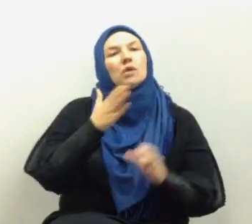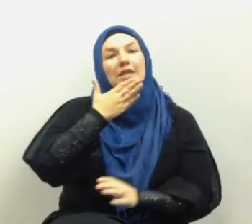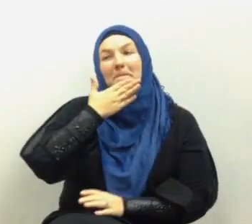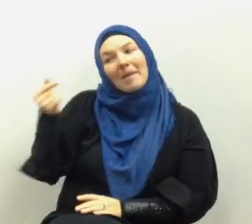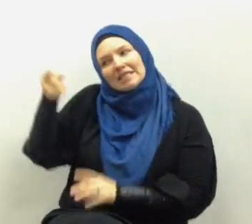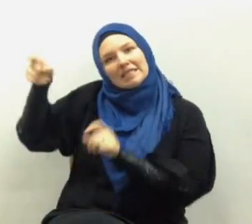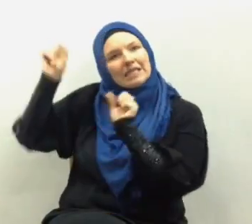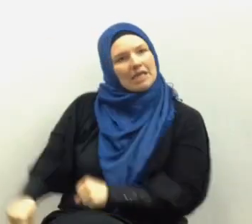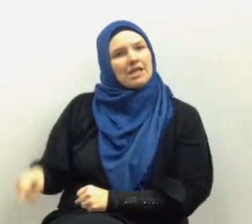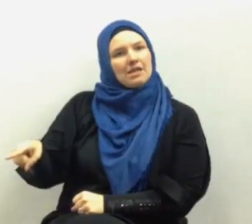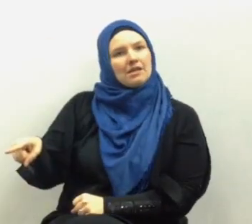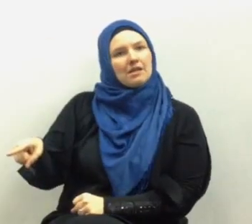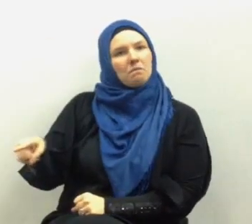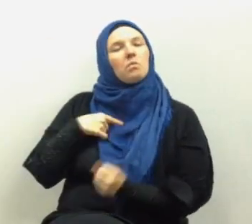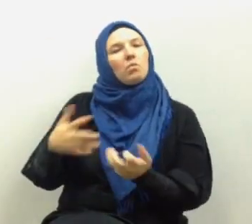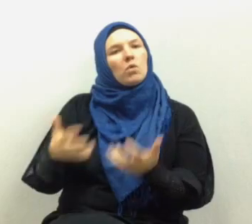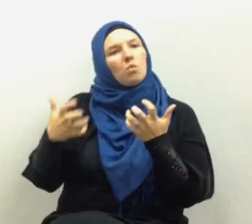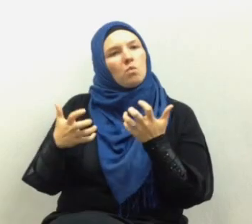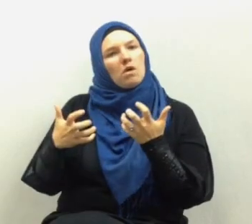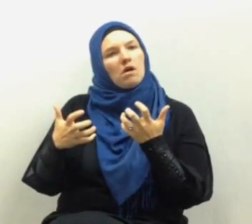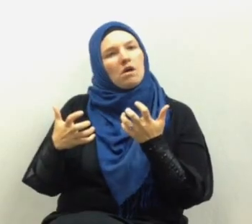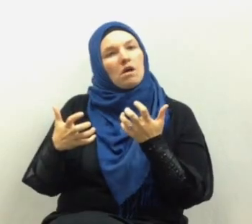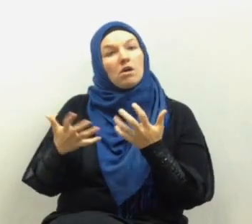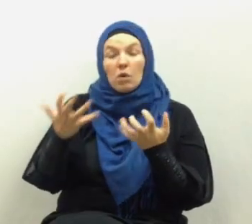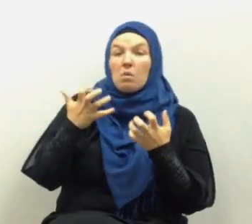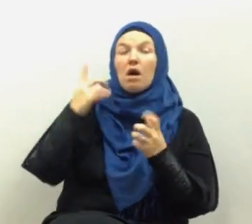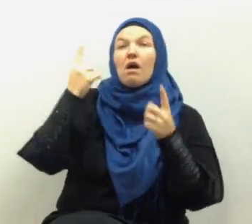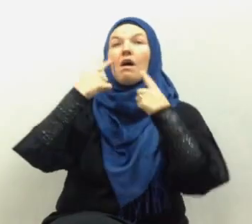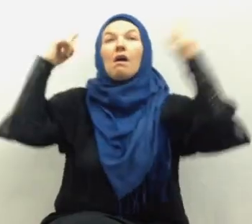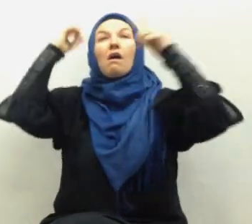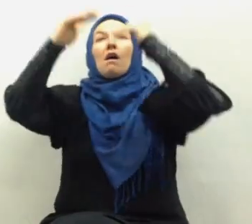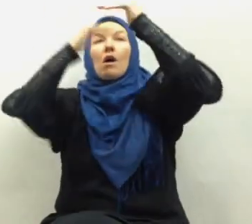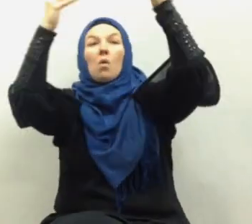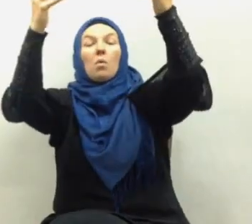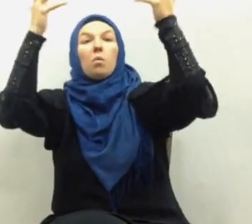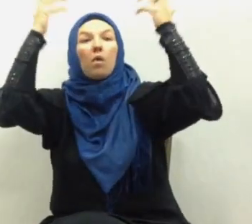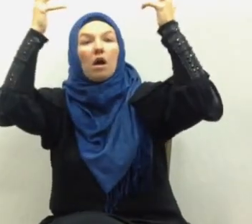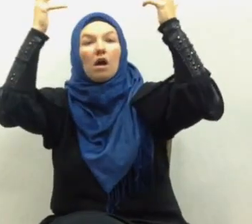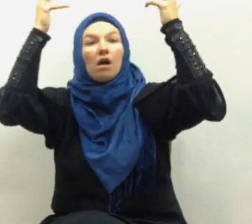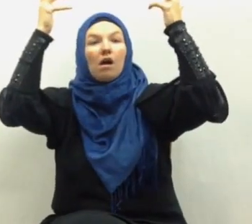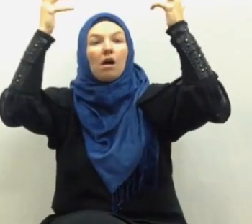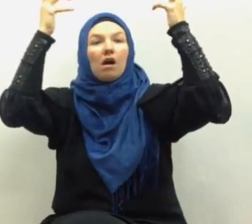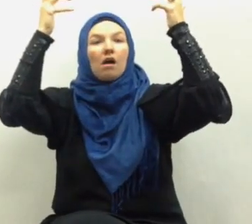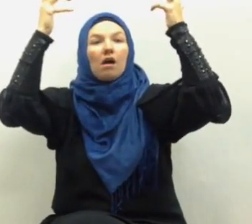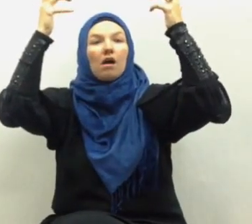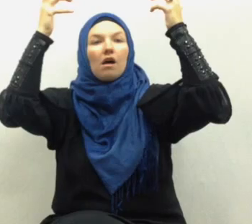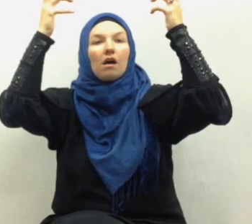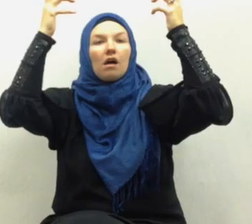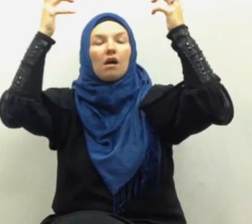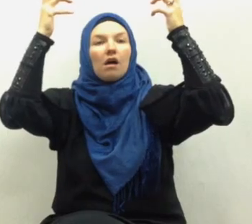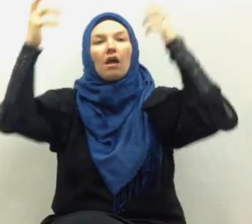doing the best he can we want the highest place in paradise for the least level of